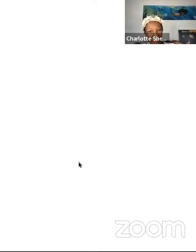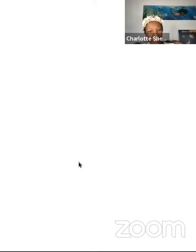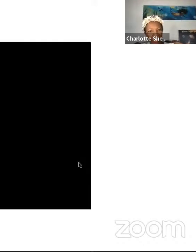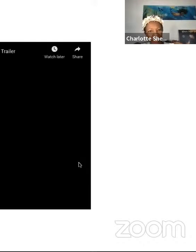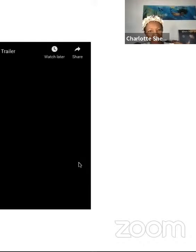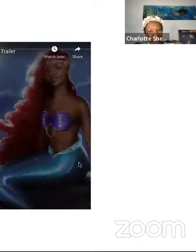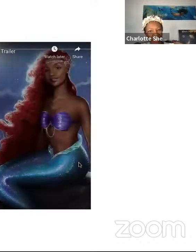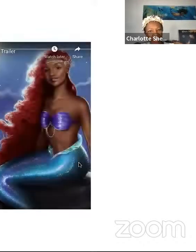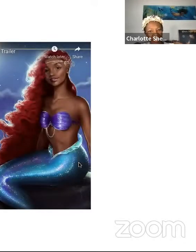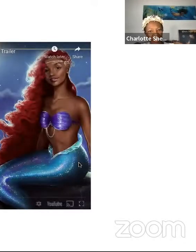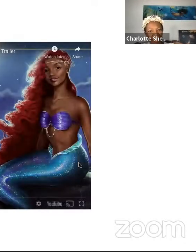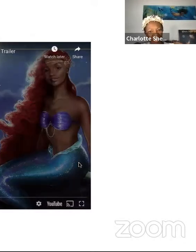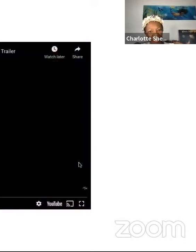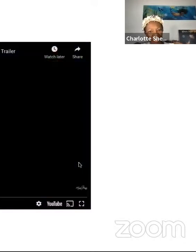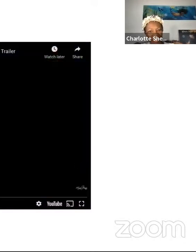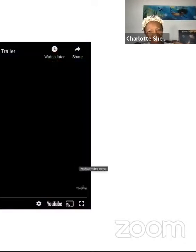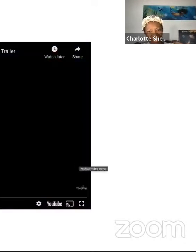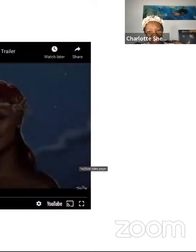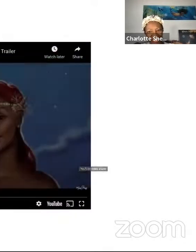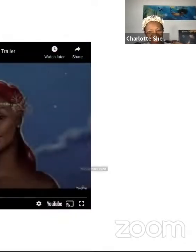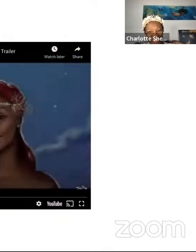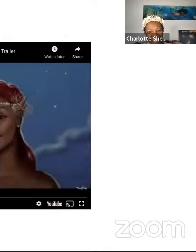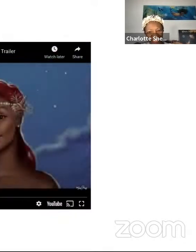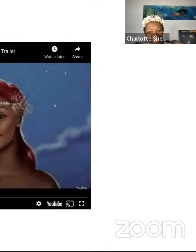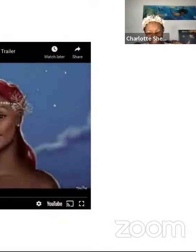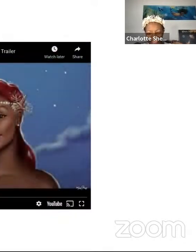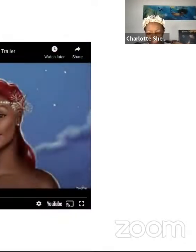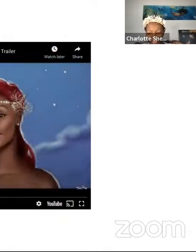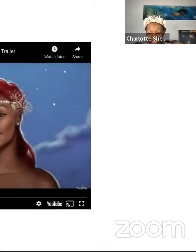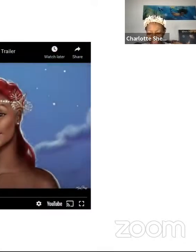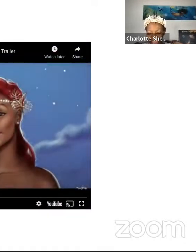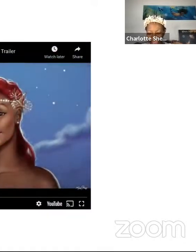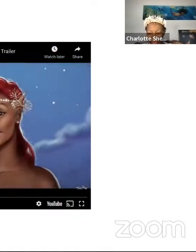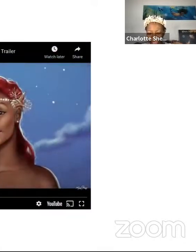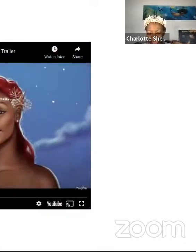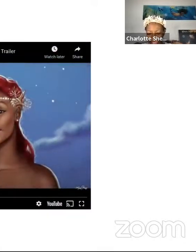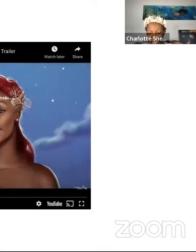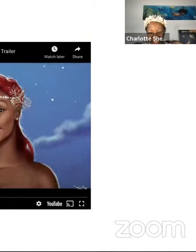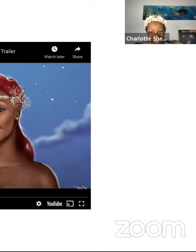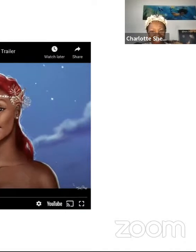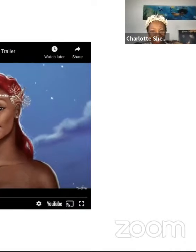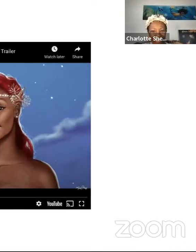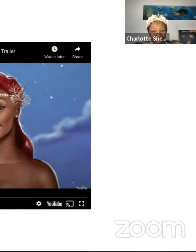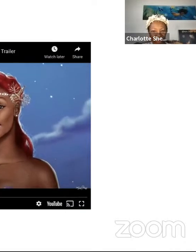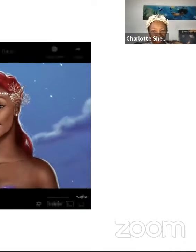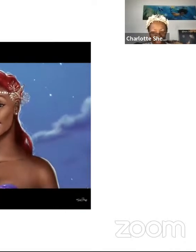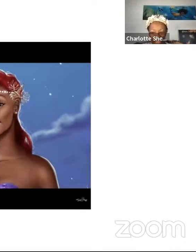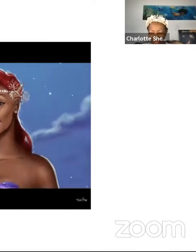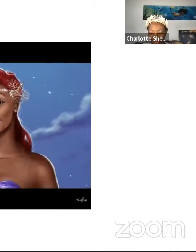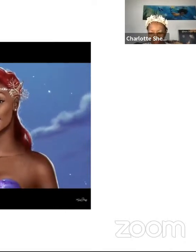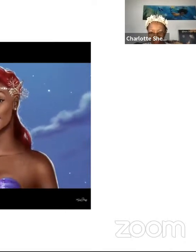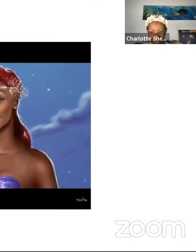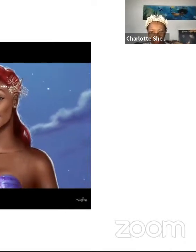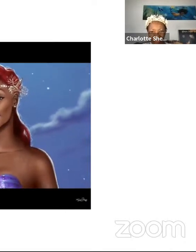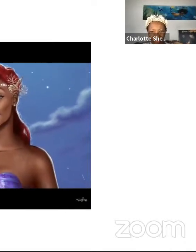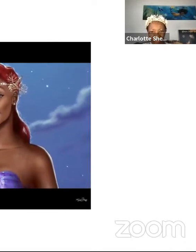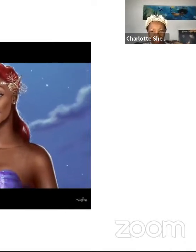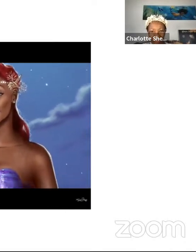Next, please. But there she is, Halle Bayley, the Little Mermaid,